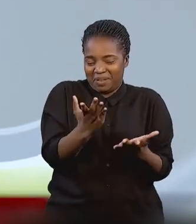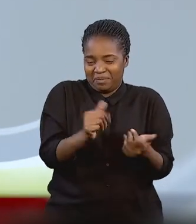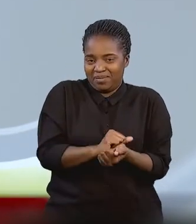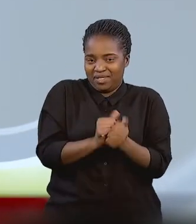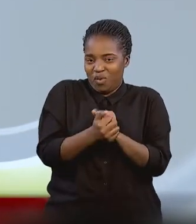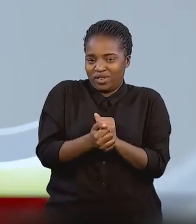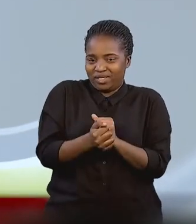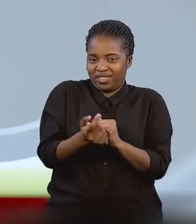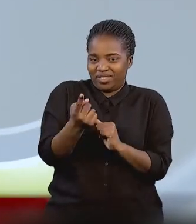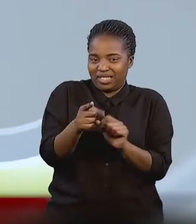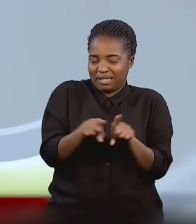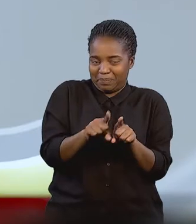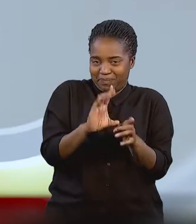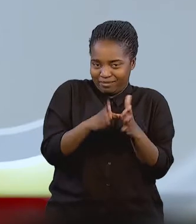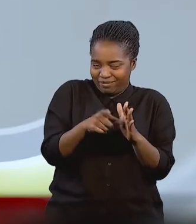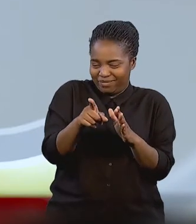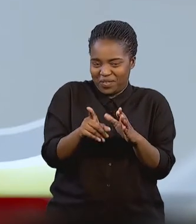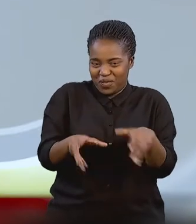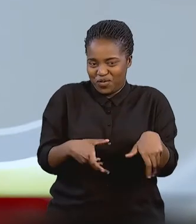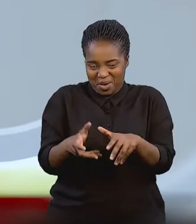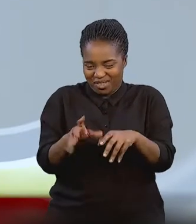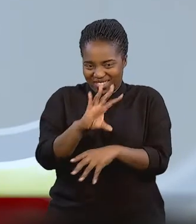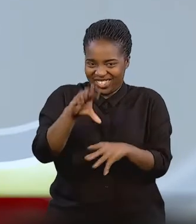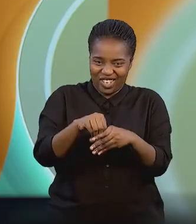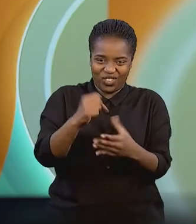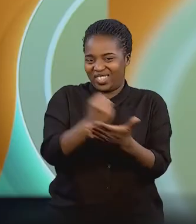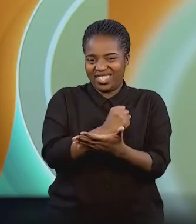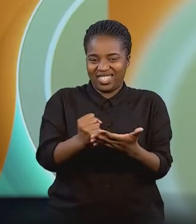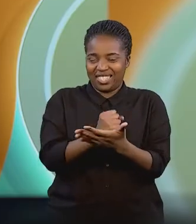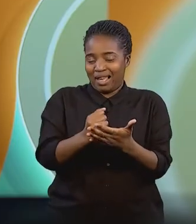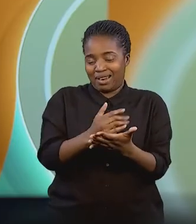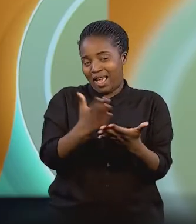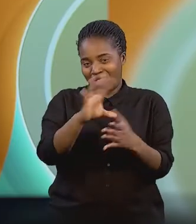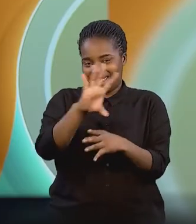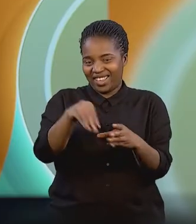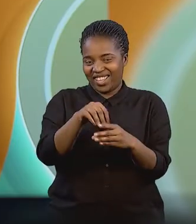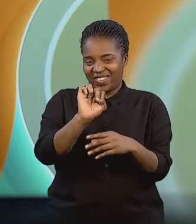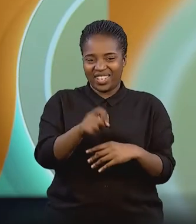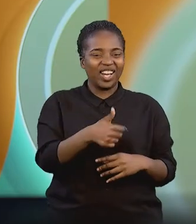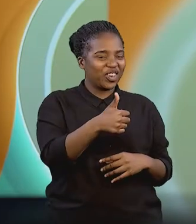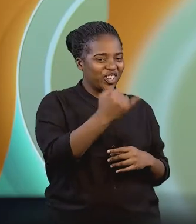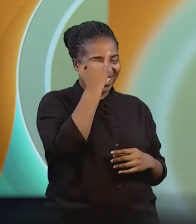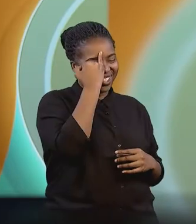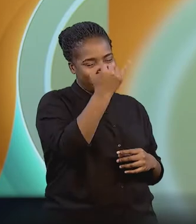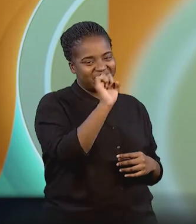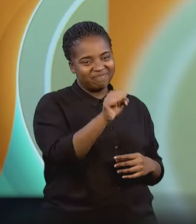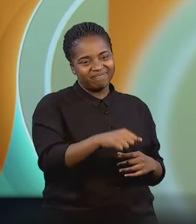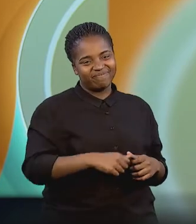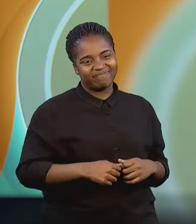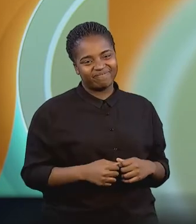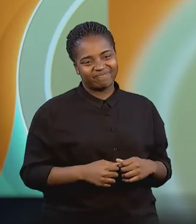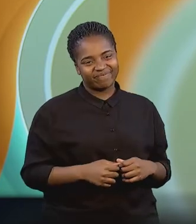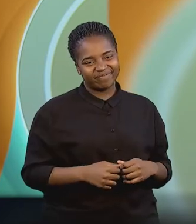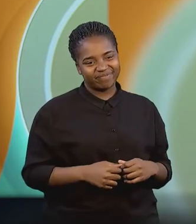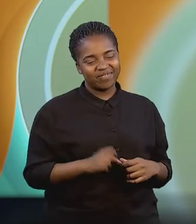sport where you have a para rugby thing, and then get it registered, then other paras would join, Yeah, I think that would actually be a great